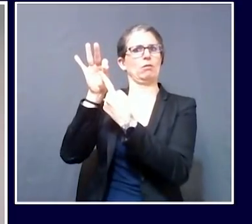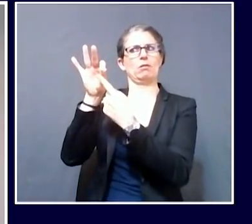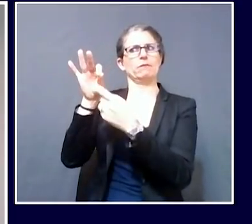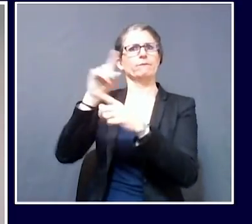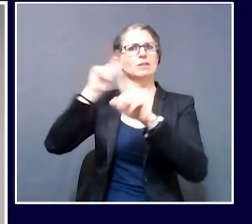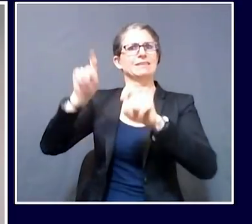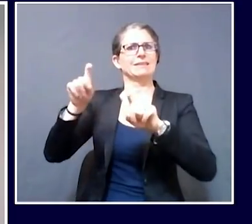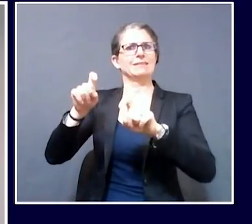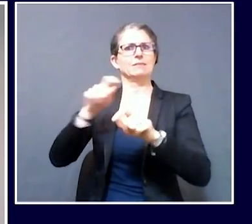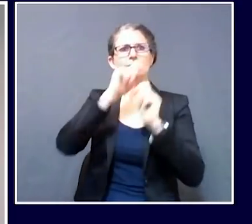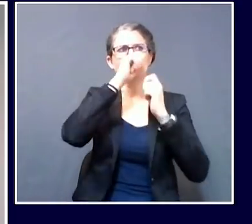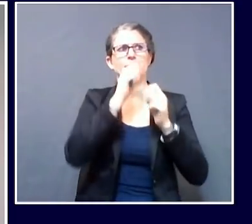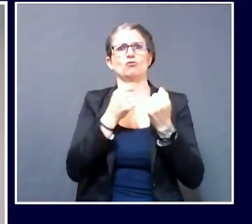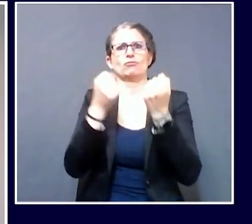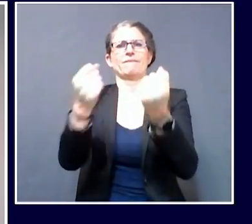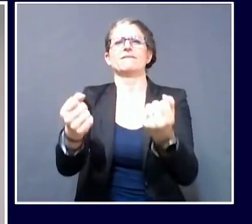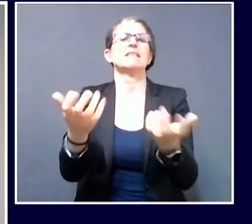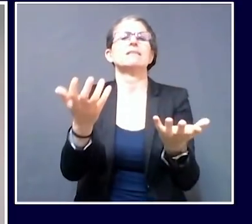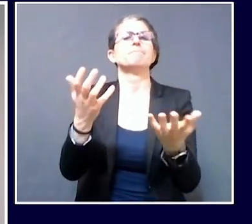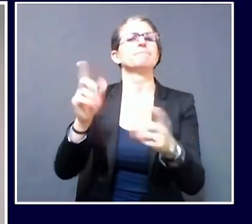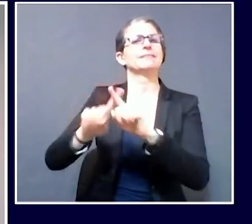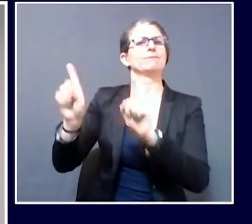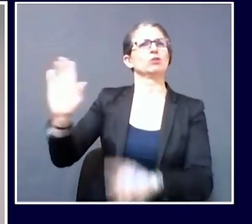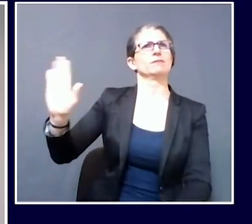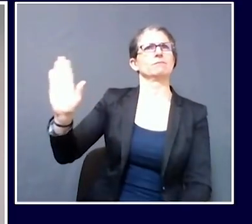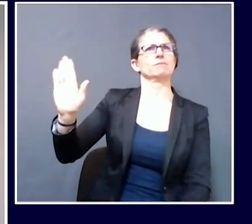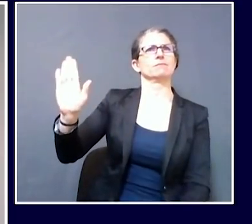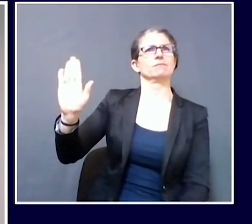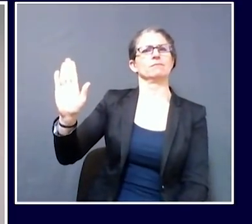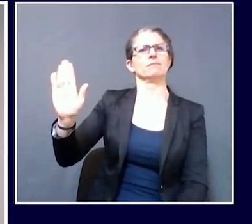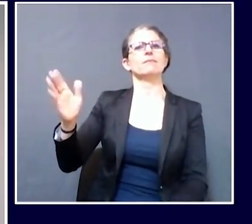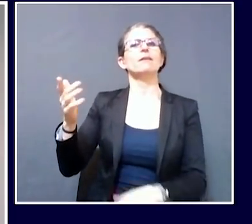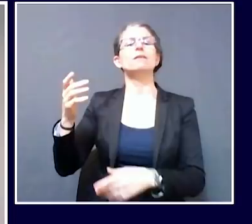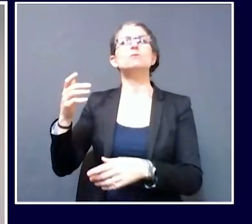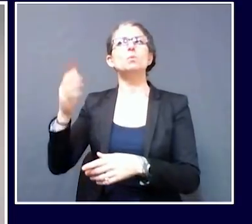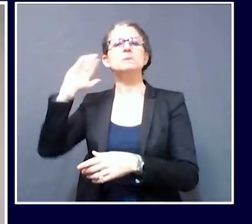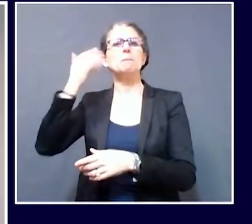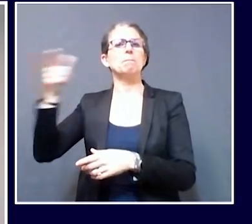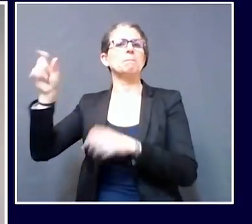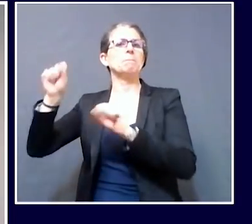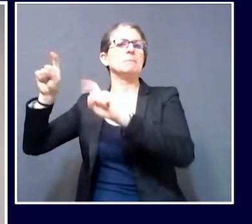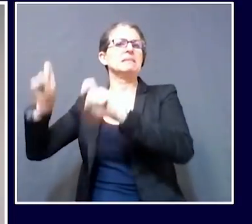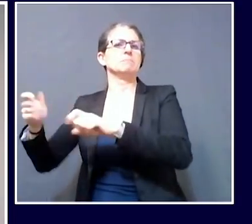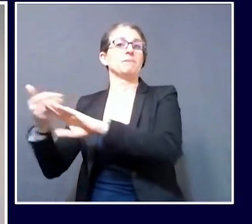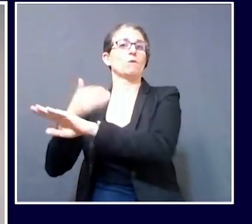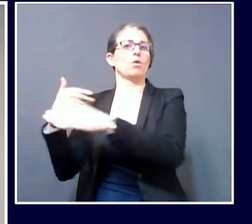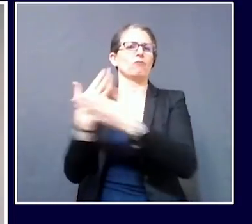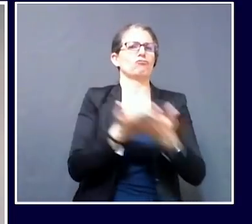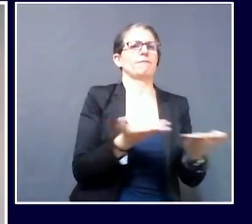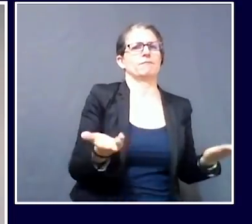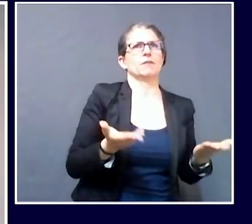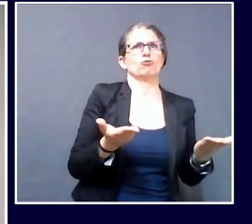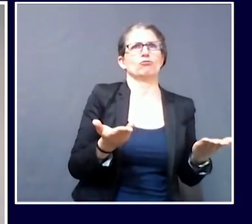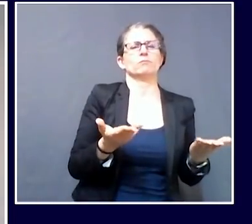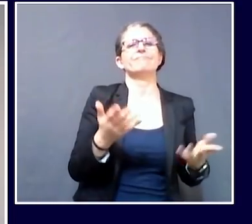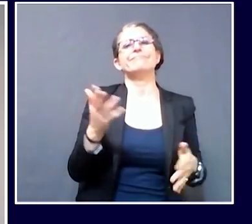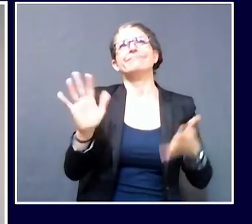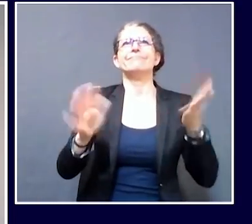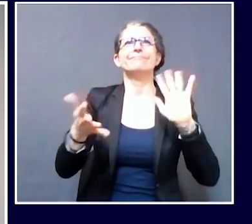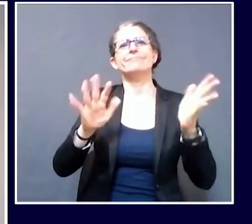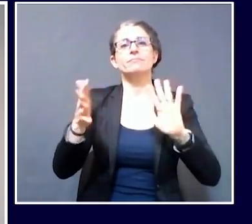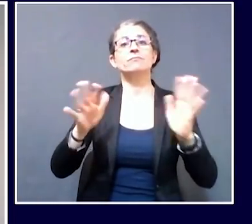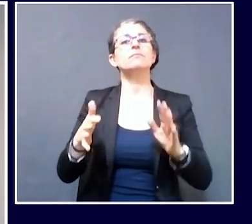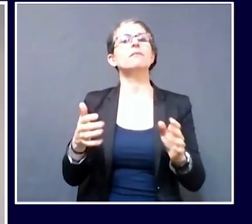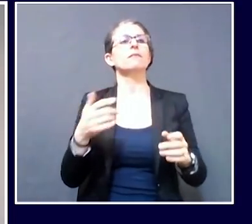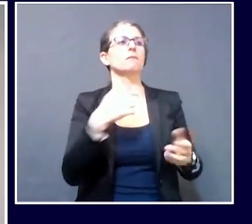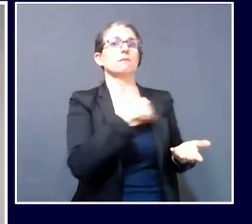they come here. Testing may not be as widely available in those states as it is in Maine. So as a result of that, as we've been